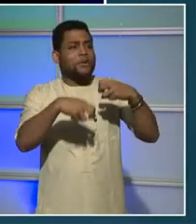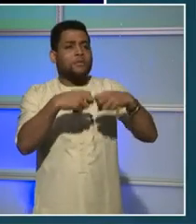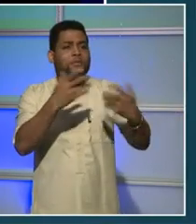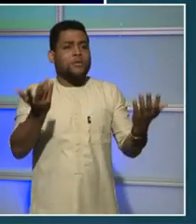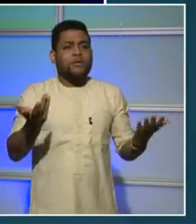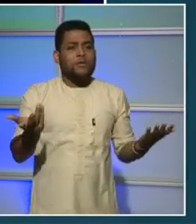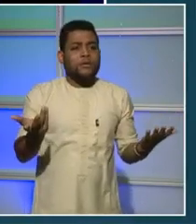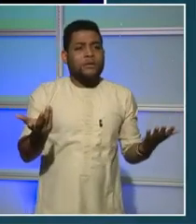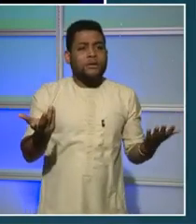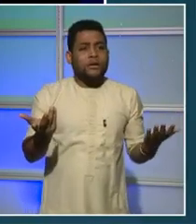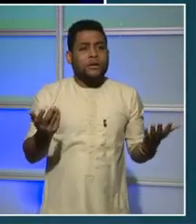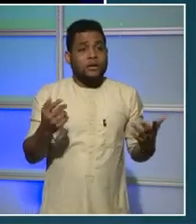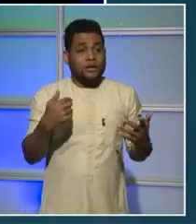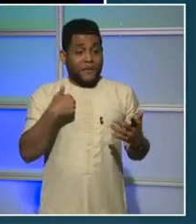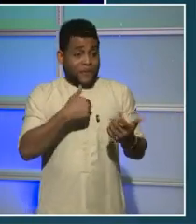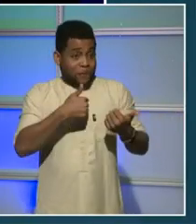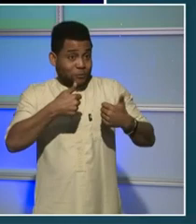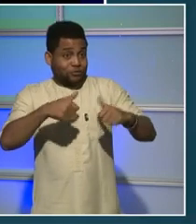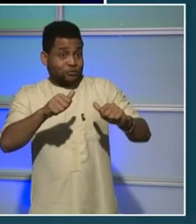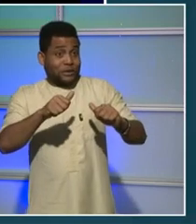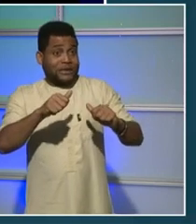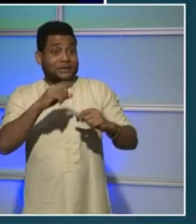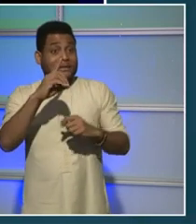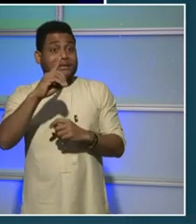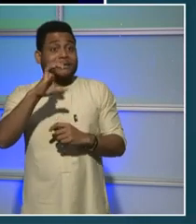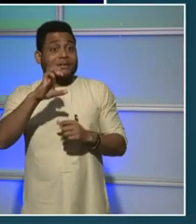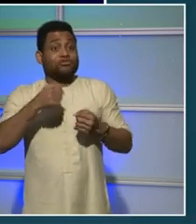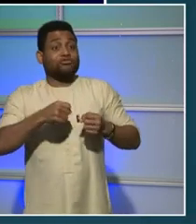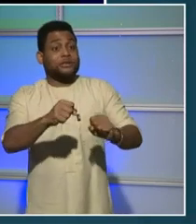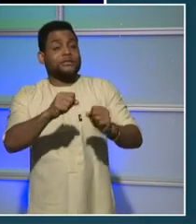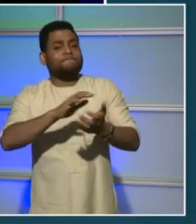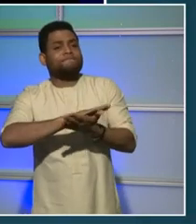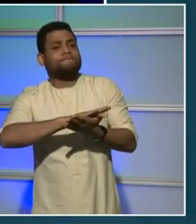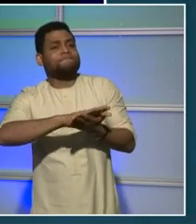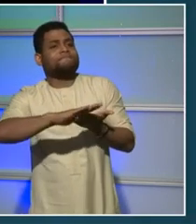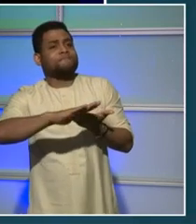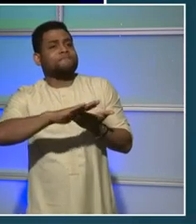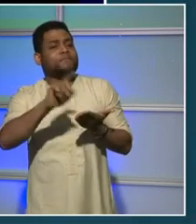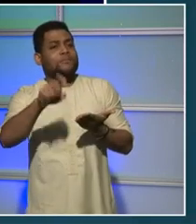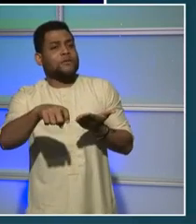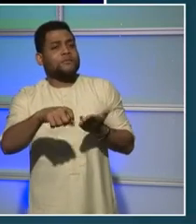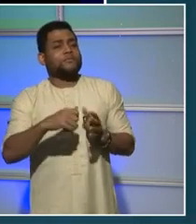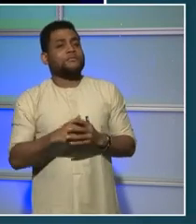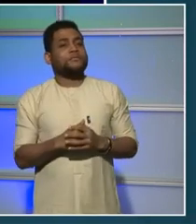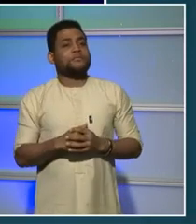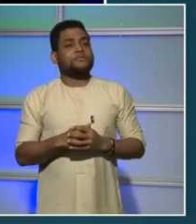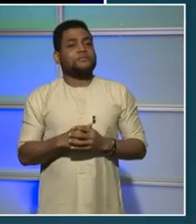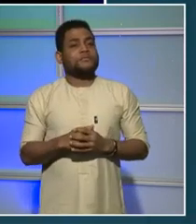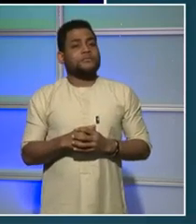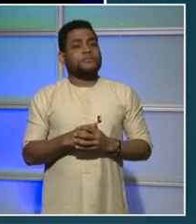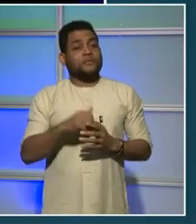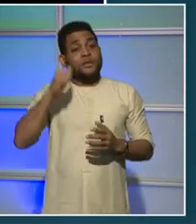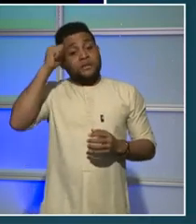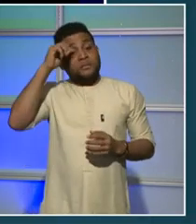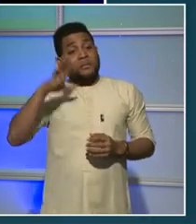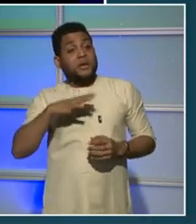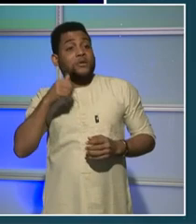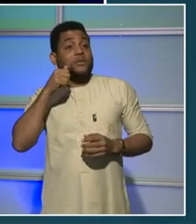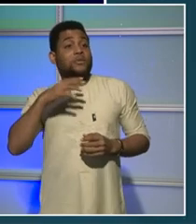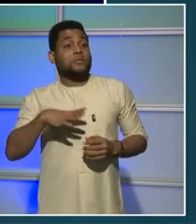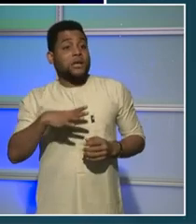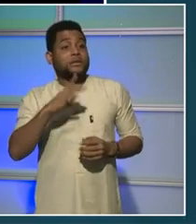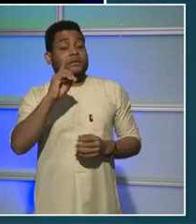.C. streets clean. And the men and women of DPW take their work and their jobs very seriously.